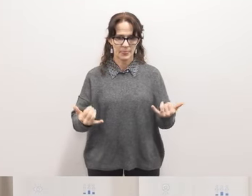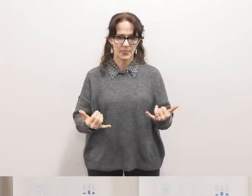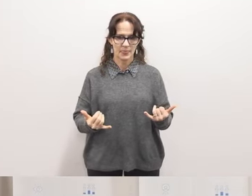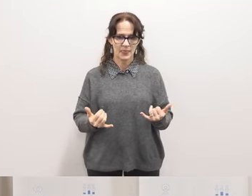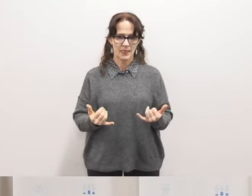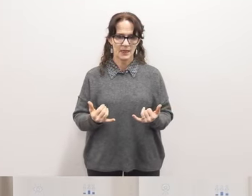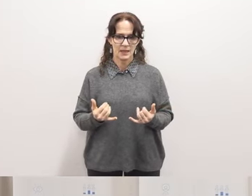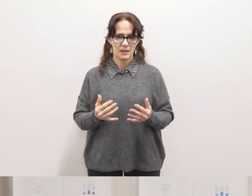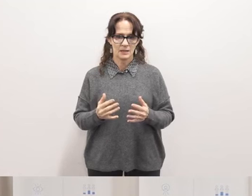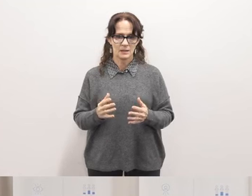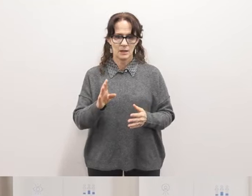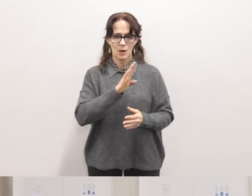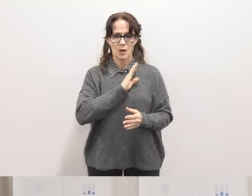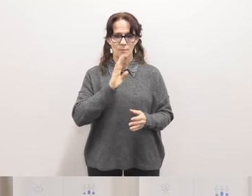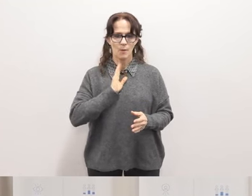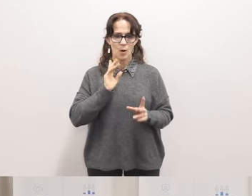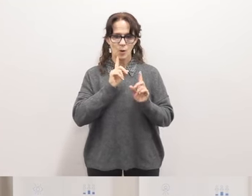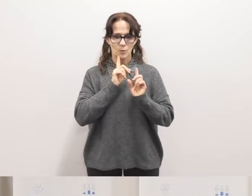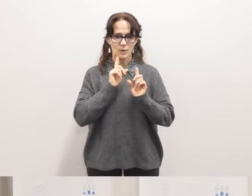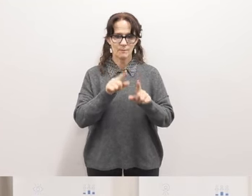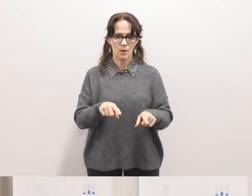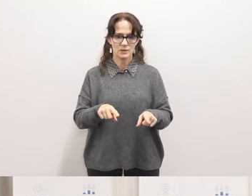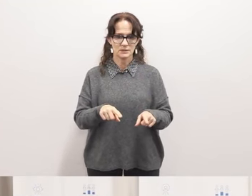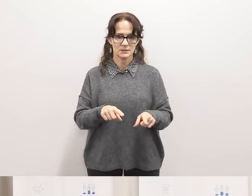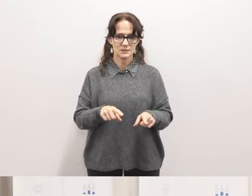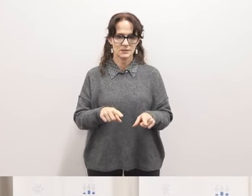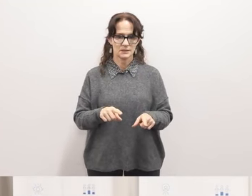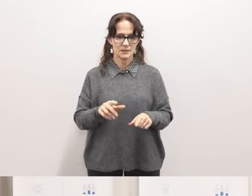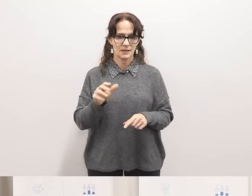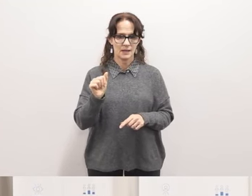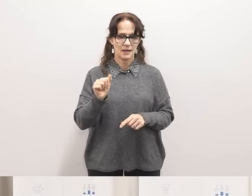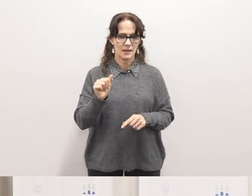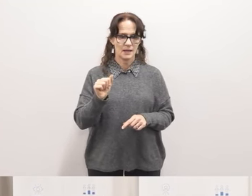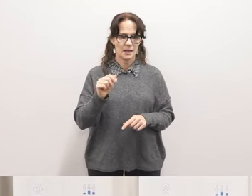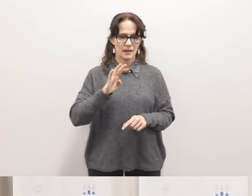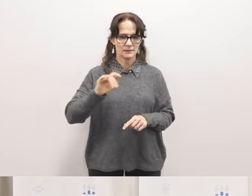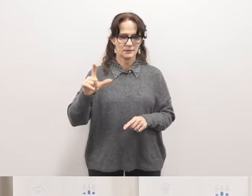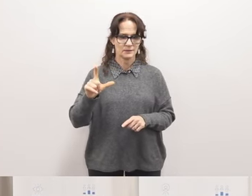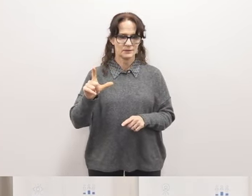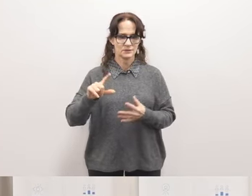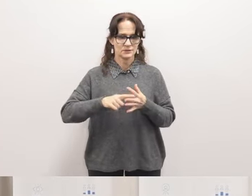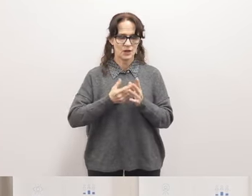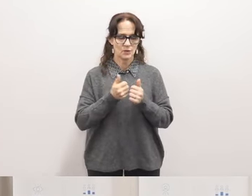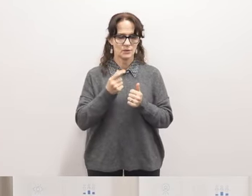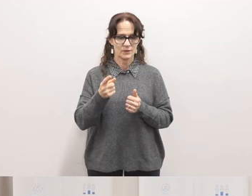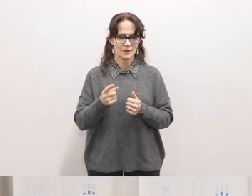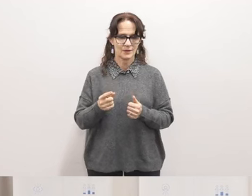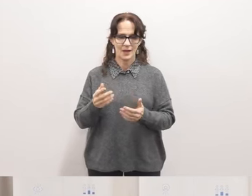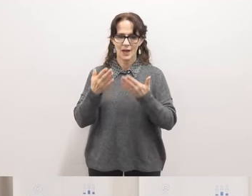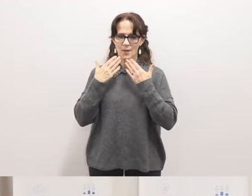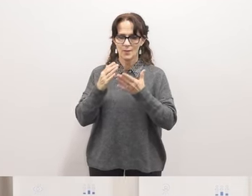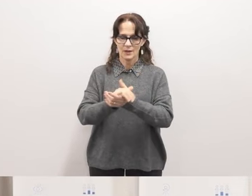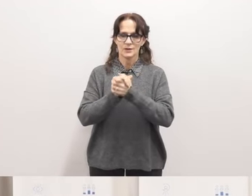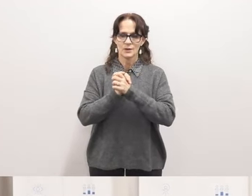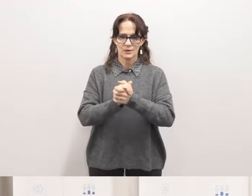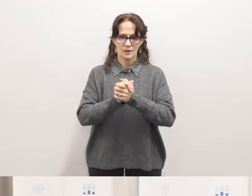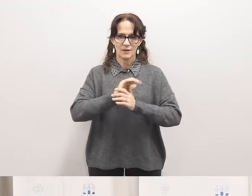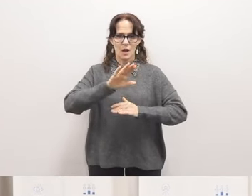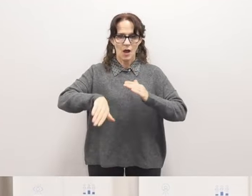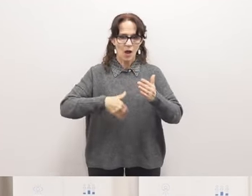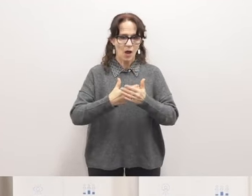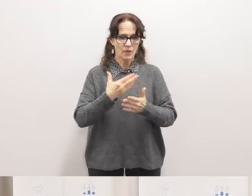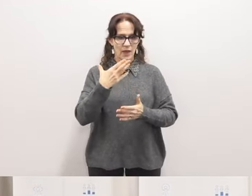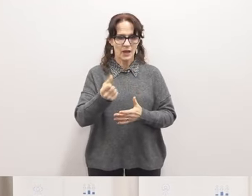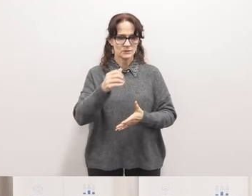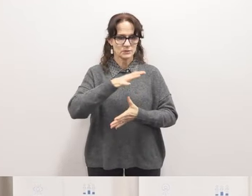uh board reports and axel i'm happy to start with you first up i would like to congratulate all of the high